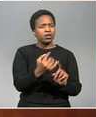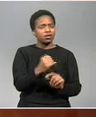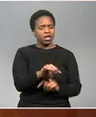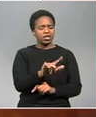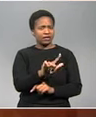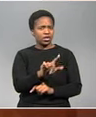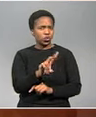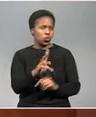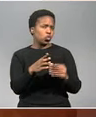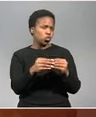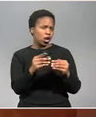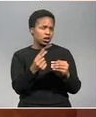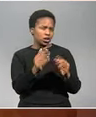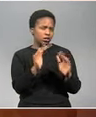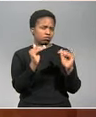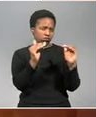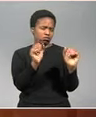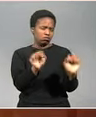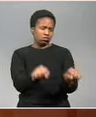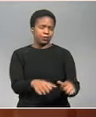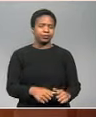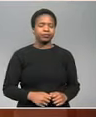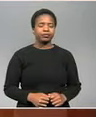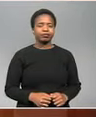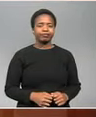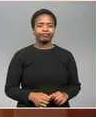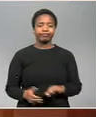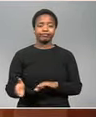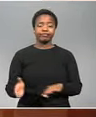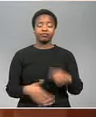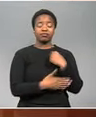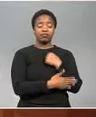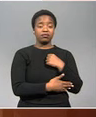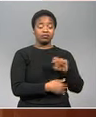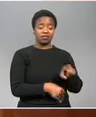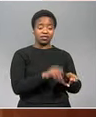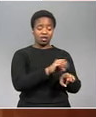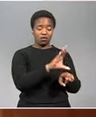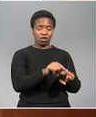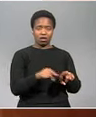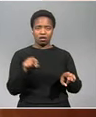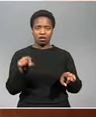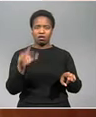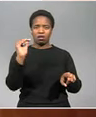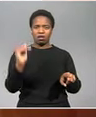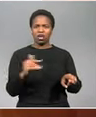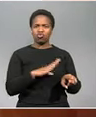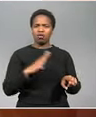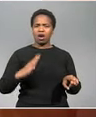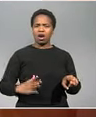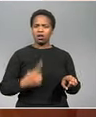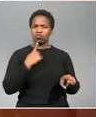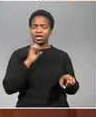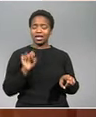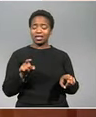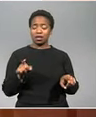above 72 dollars a barrel if we take a look at the local unit a chinese official today saying that the trade